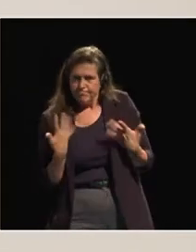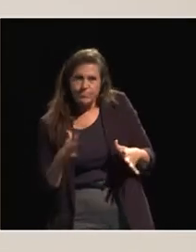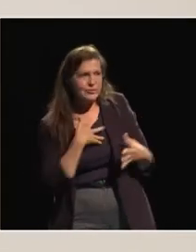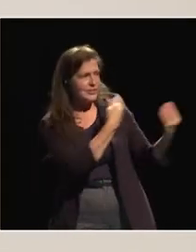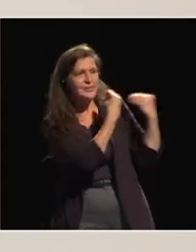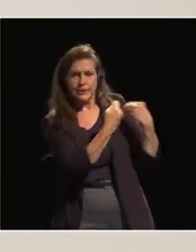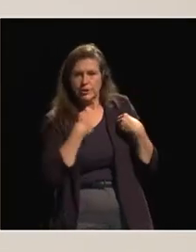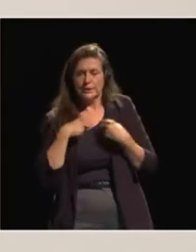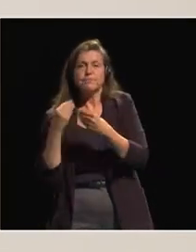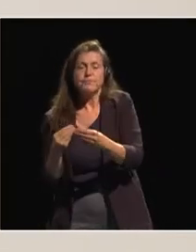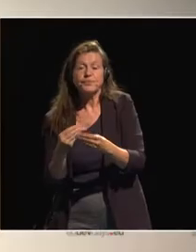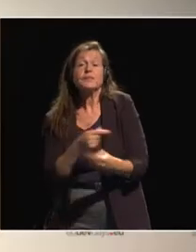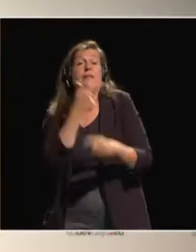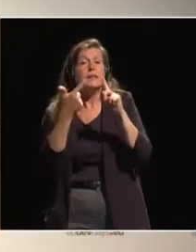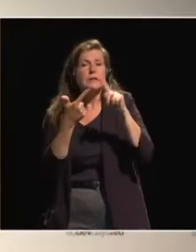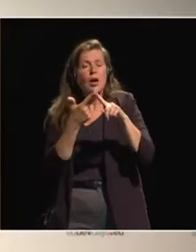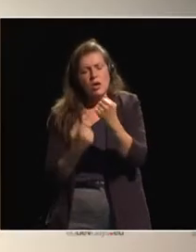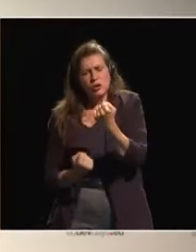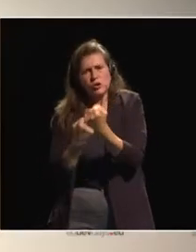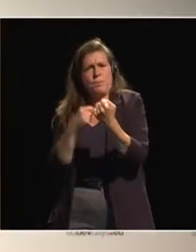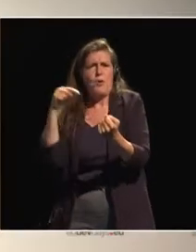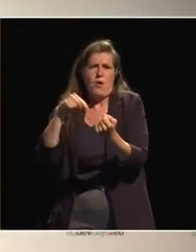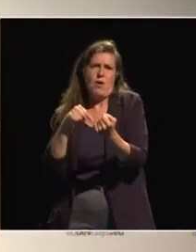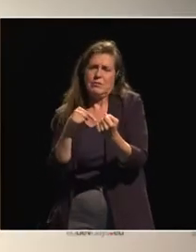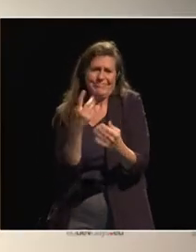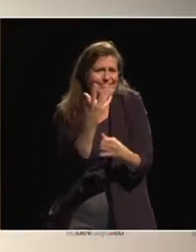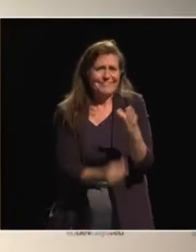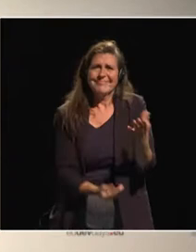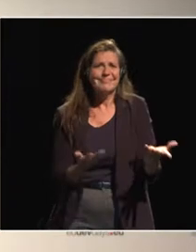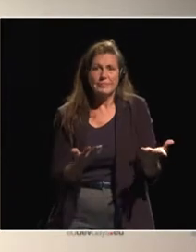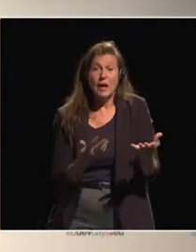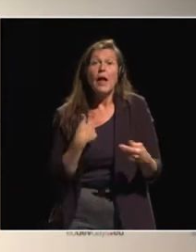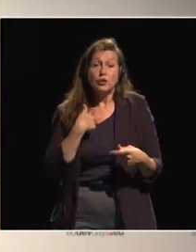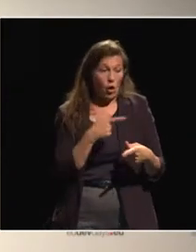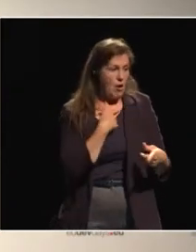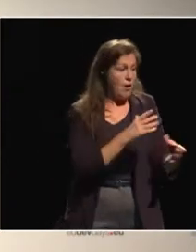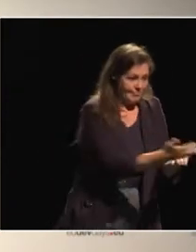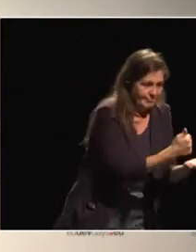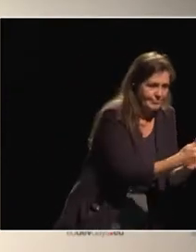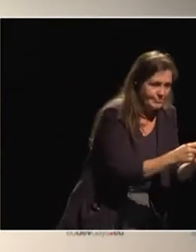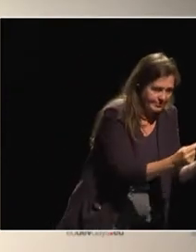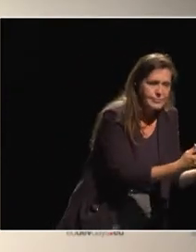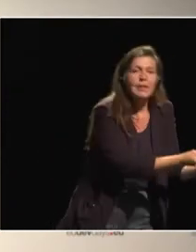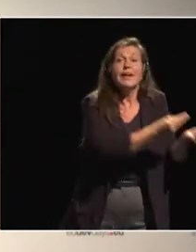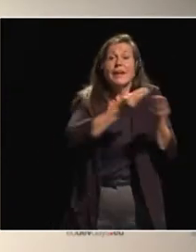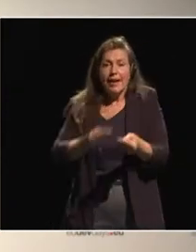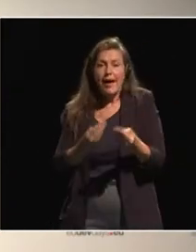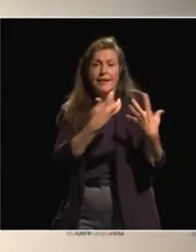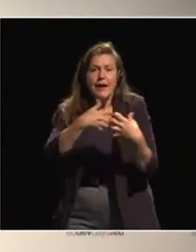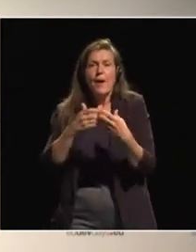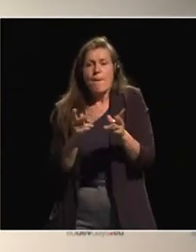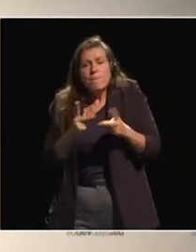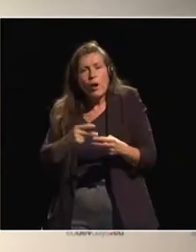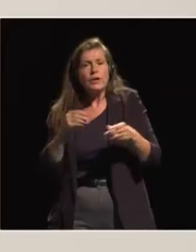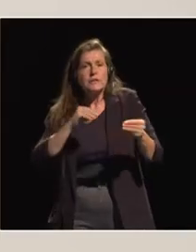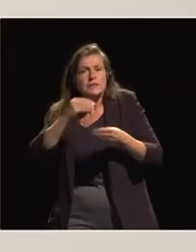lack of support. Like for us, after training these women, we make the products. But for people to support us, it is hard.